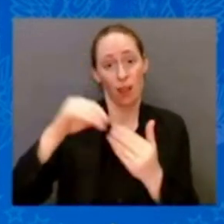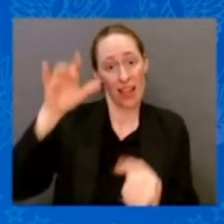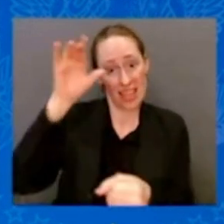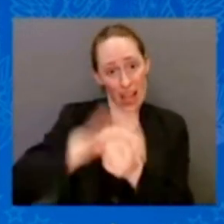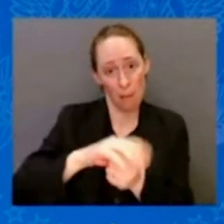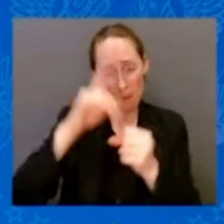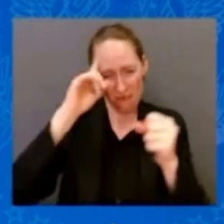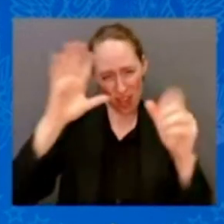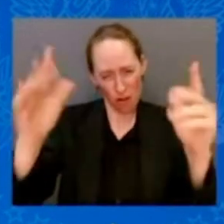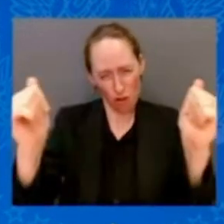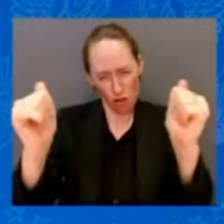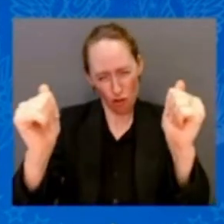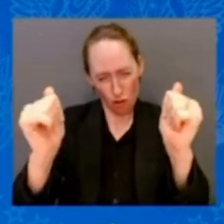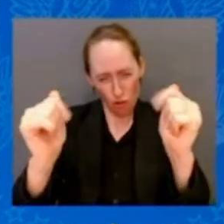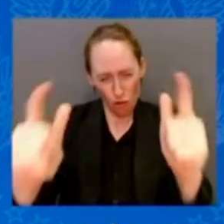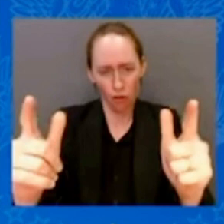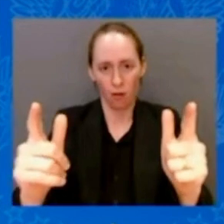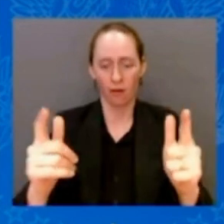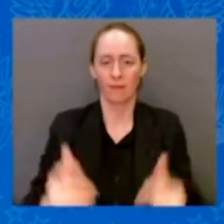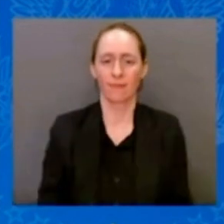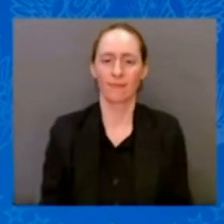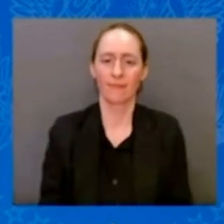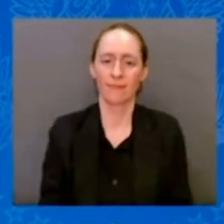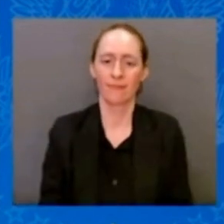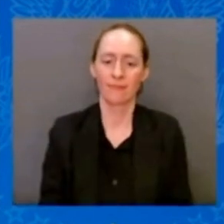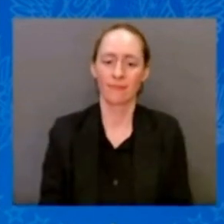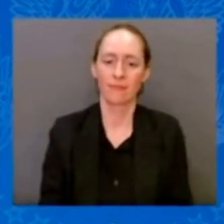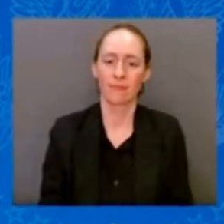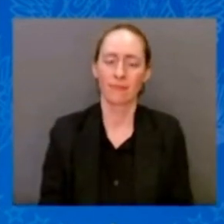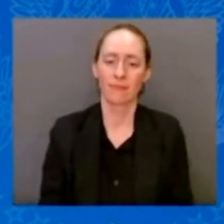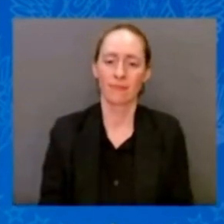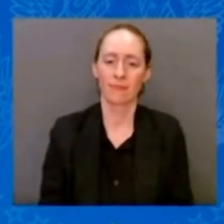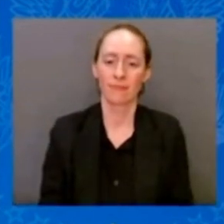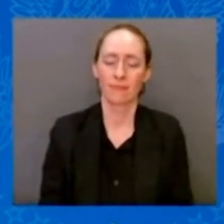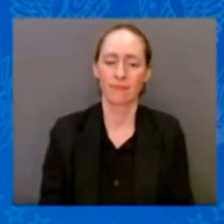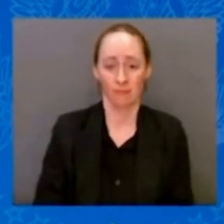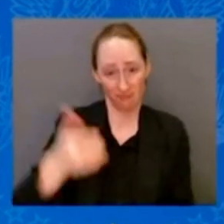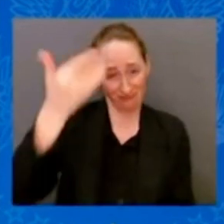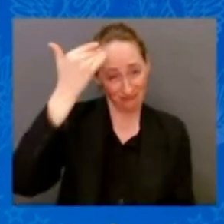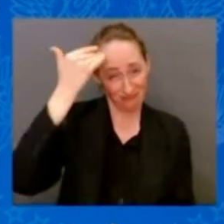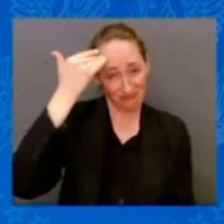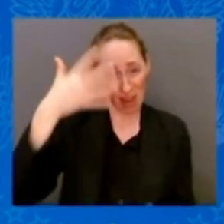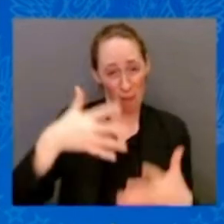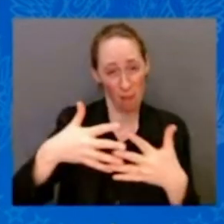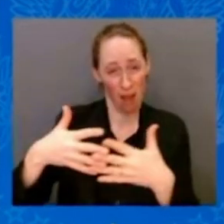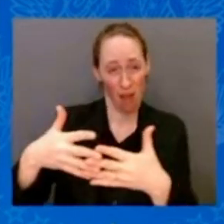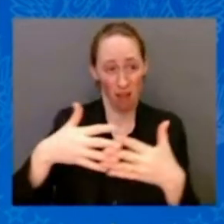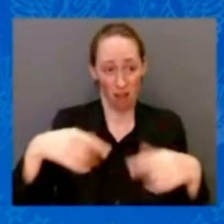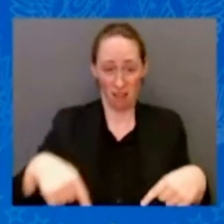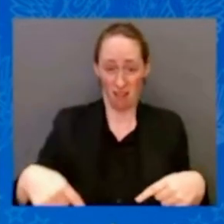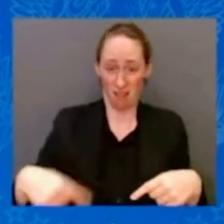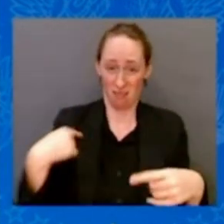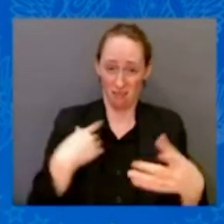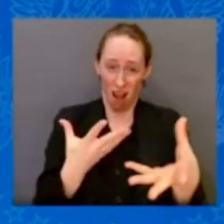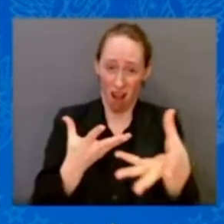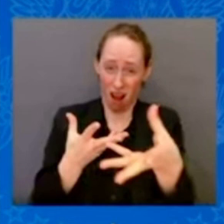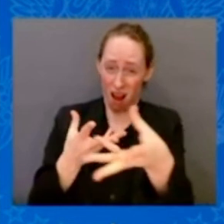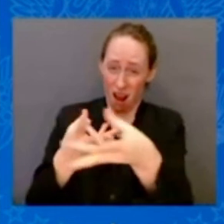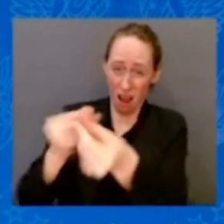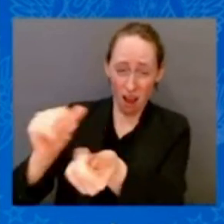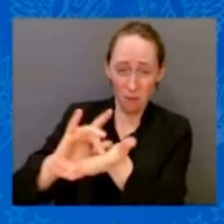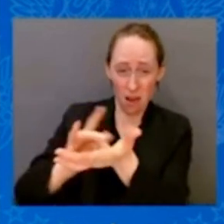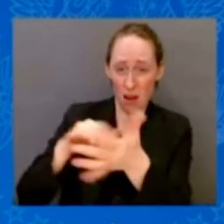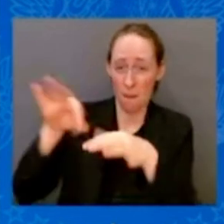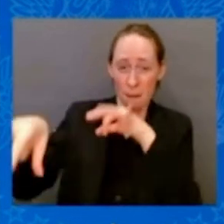pay more in prescription drugs than any country in the world. Let me say that again. The United States of America pays more in